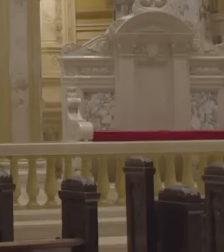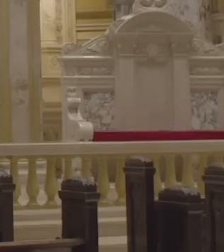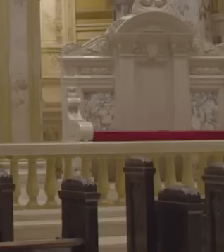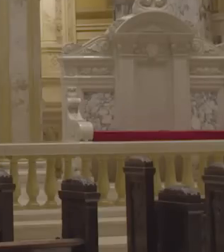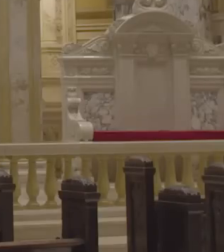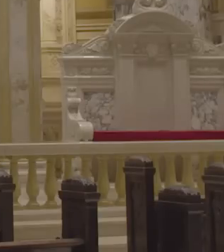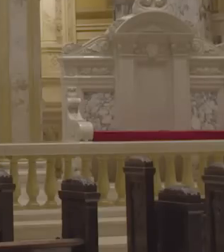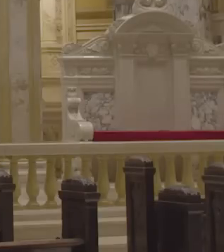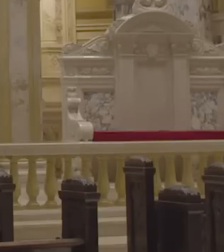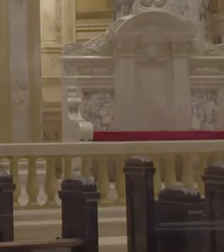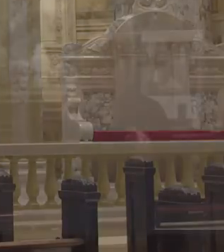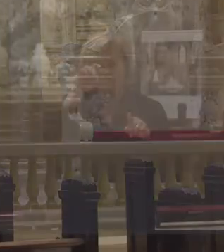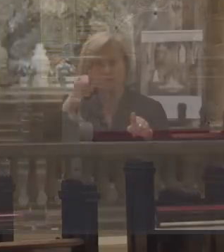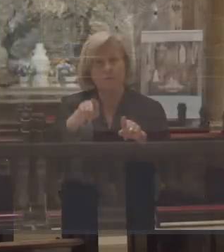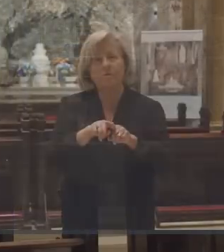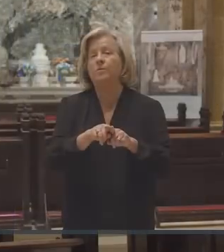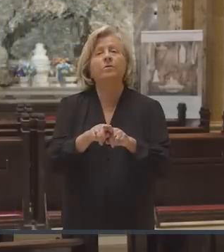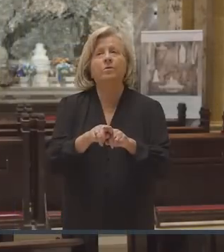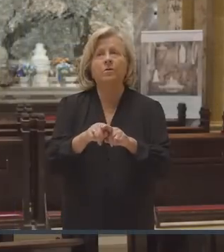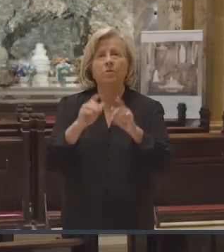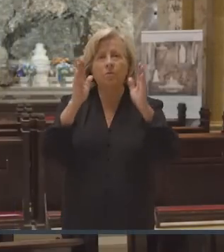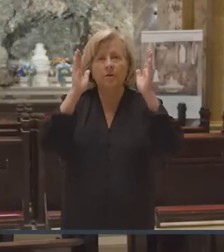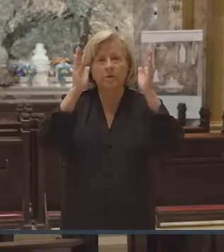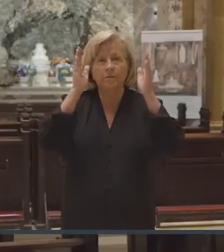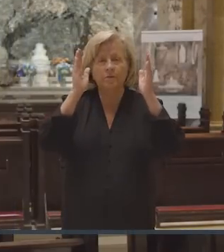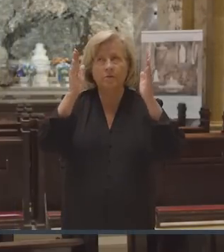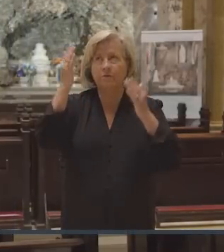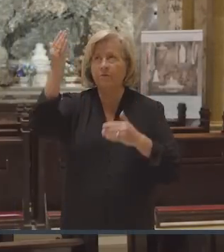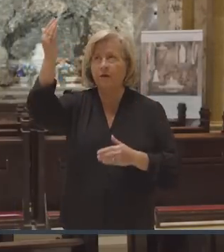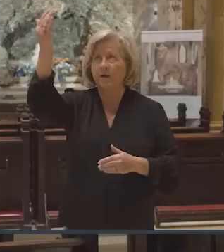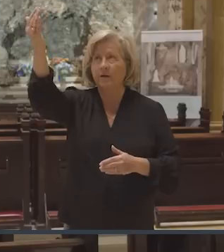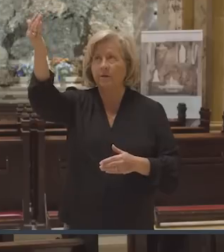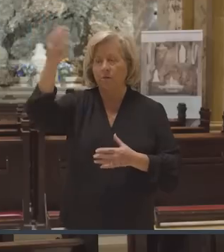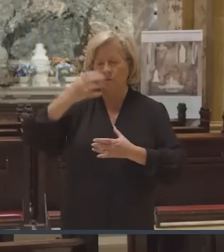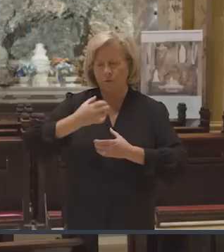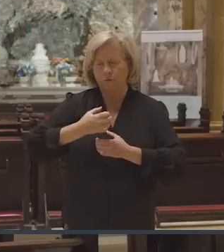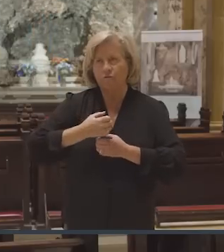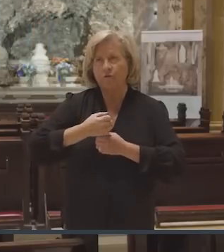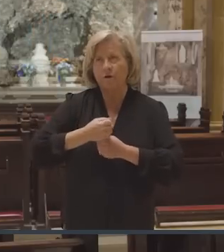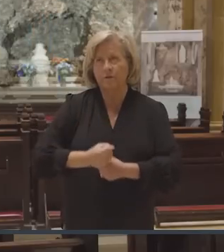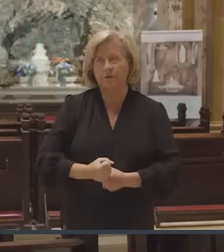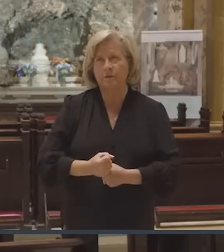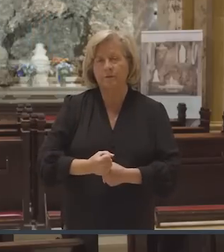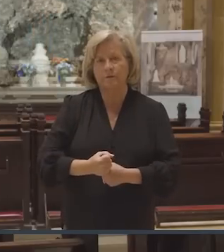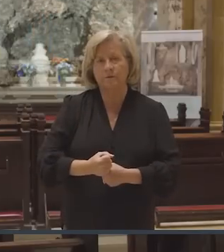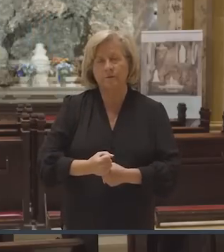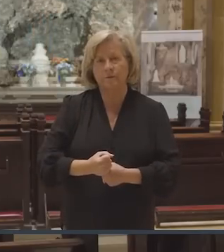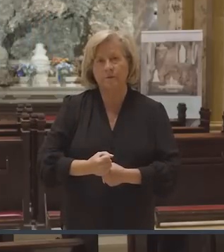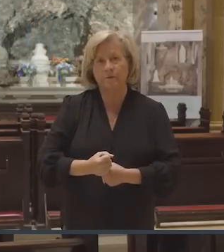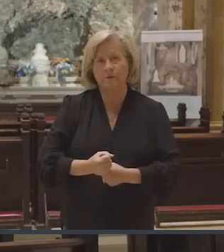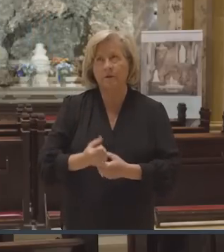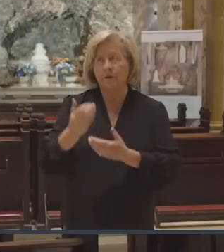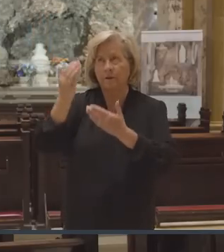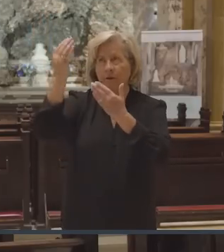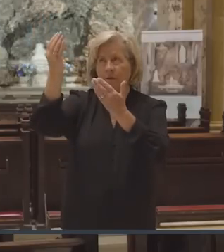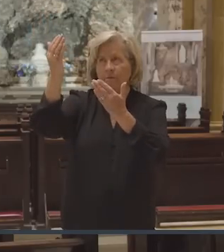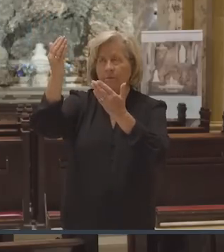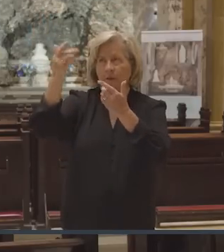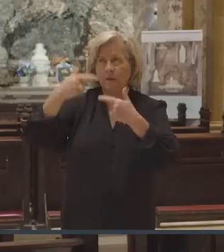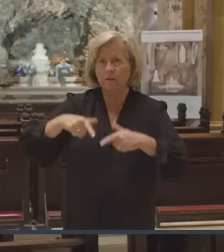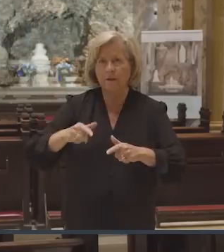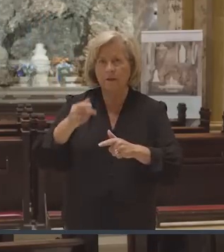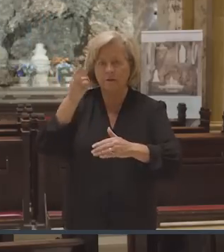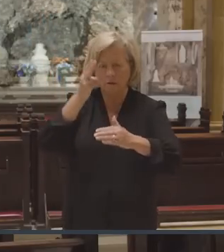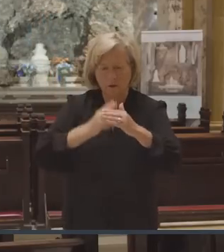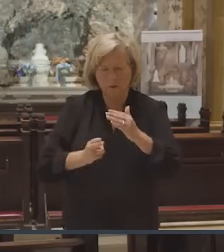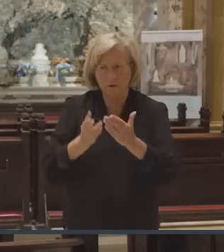My sisters and brothers, we serve a mighty God with trust in his generous mercy. Let us humbly offer our